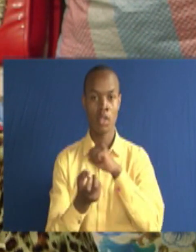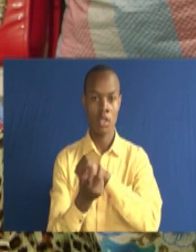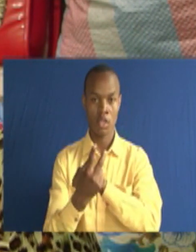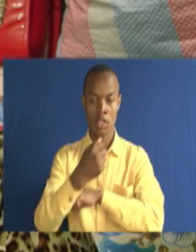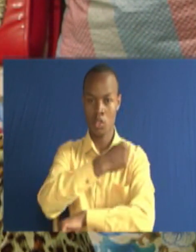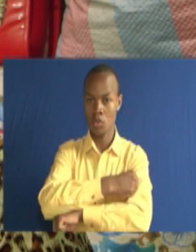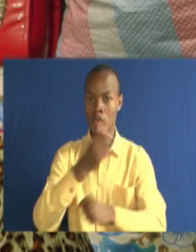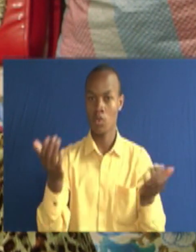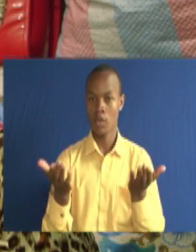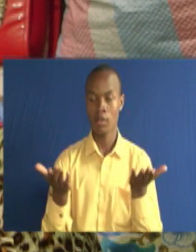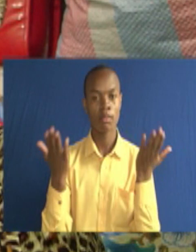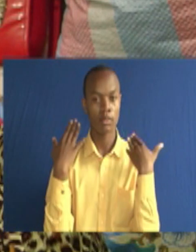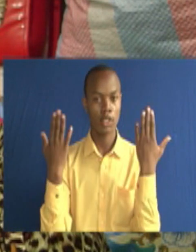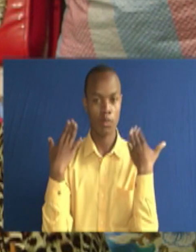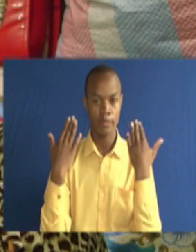Lucie's Meru.